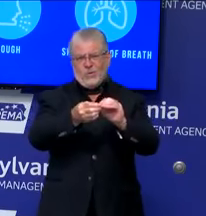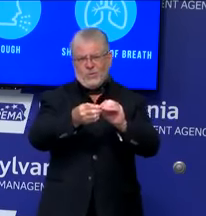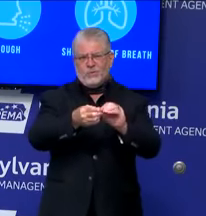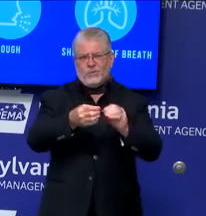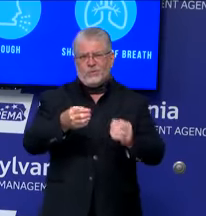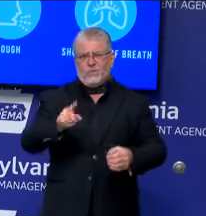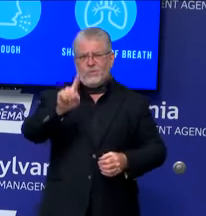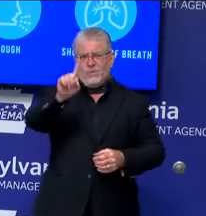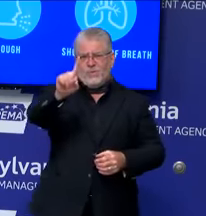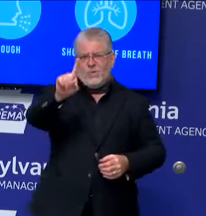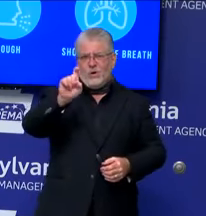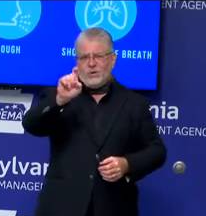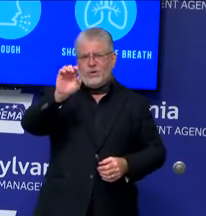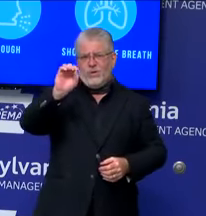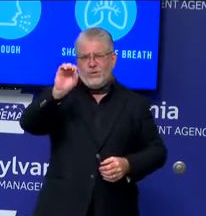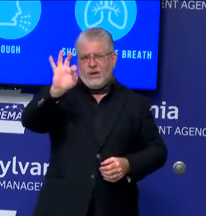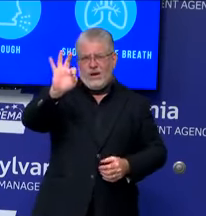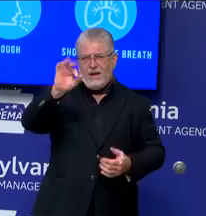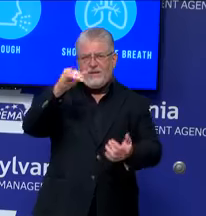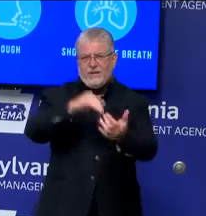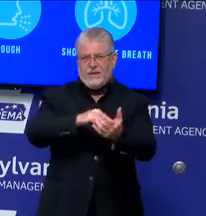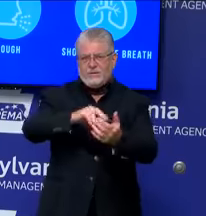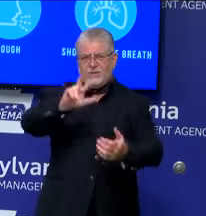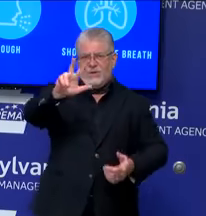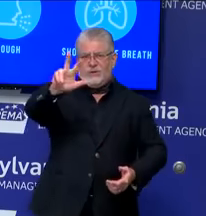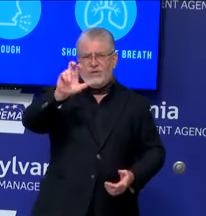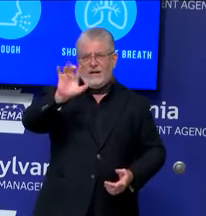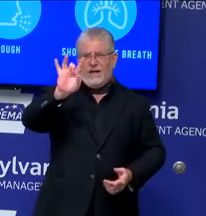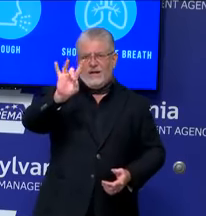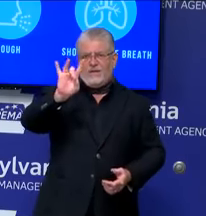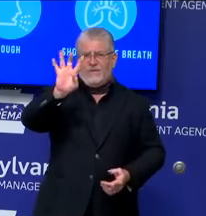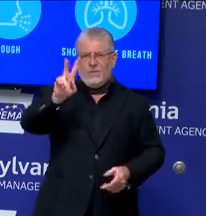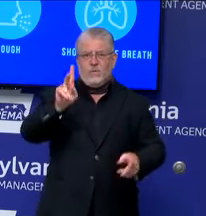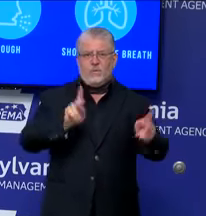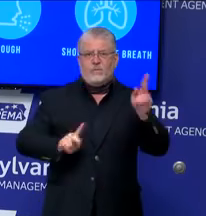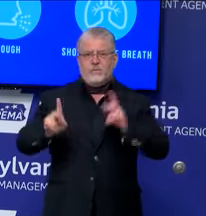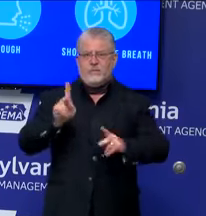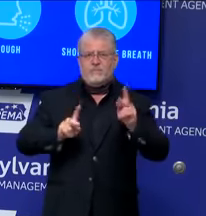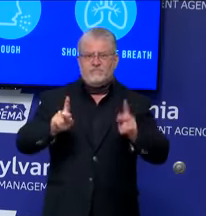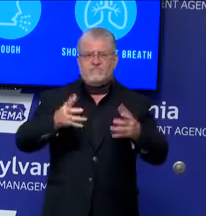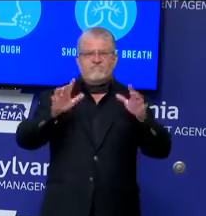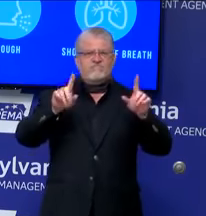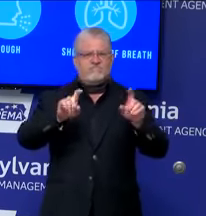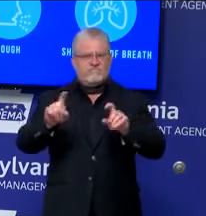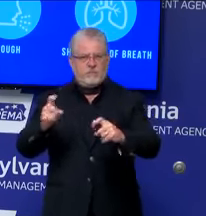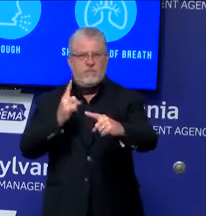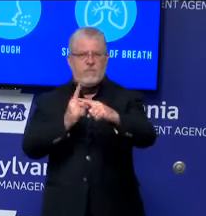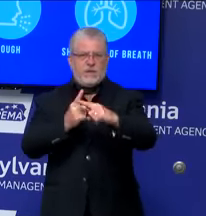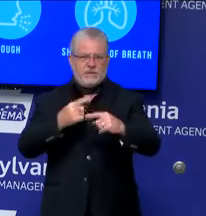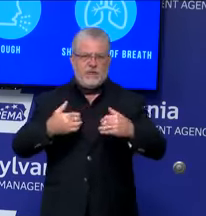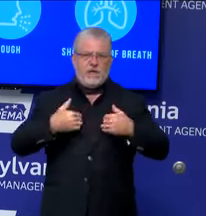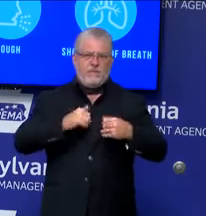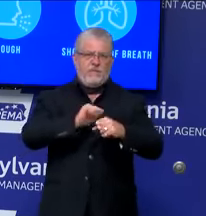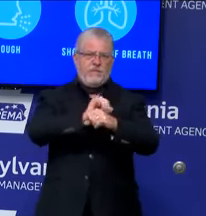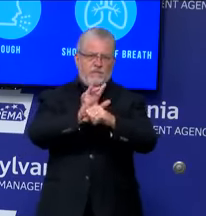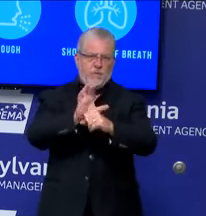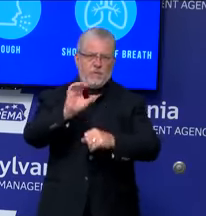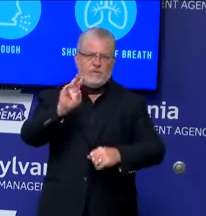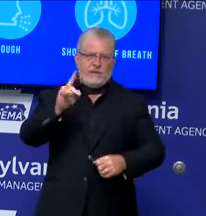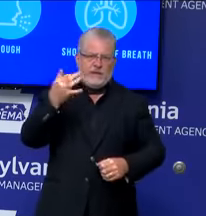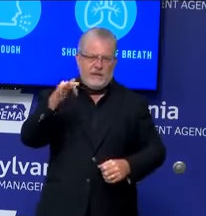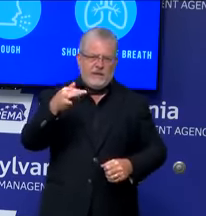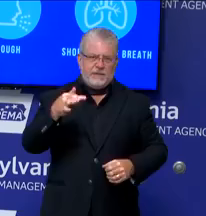,384 Pennsylvanians who have tested positive for COVID-19 in all